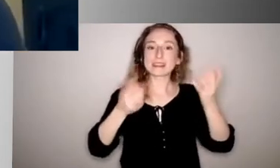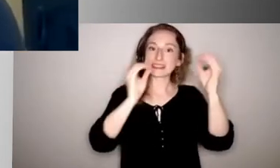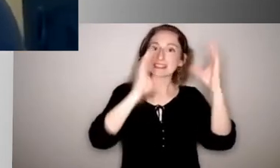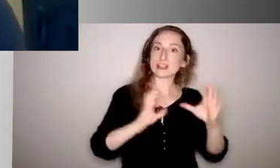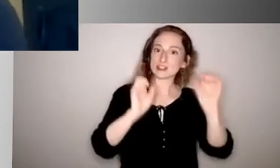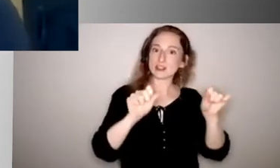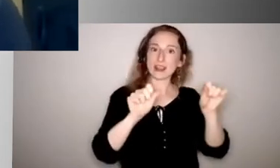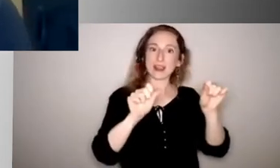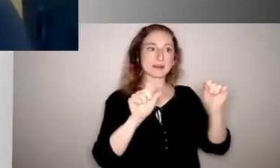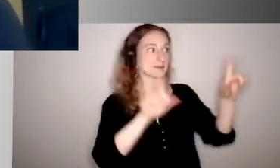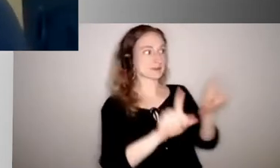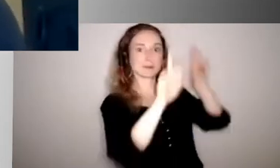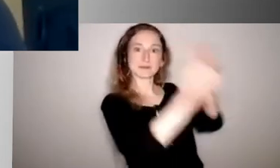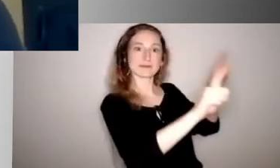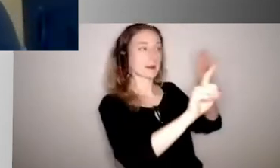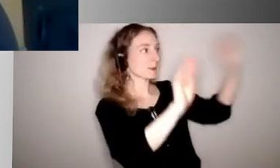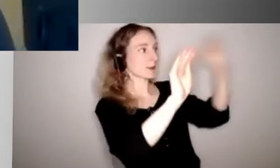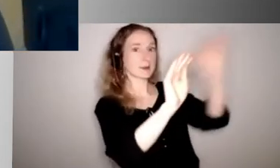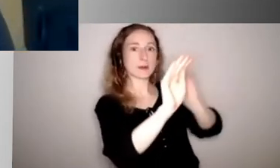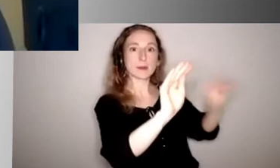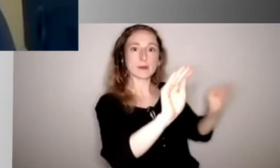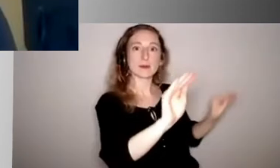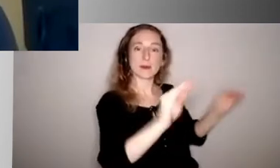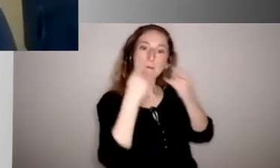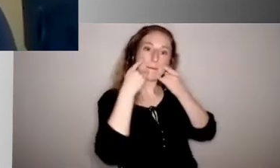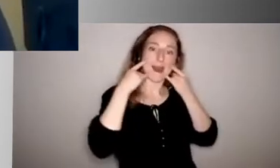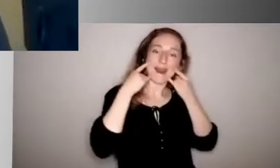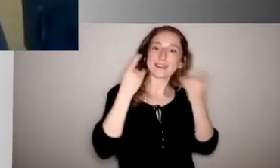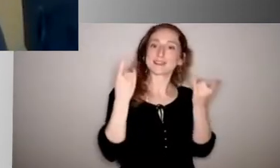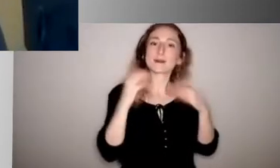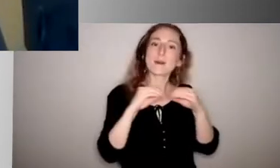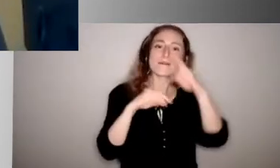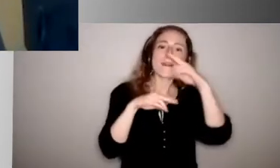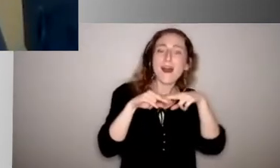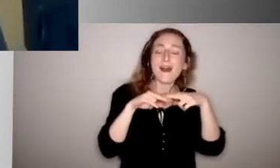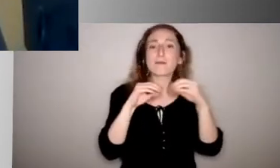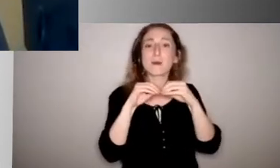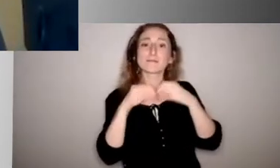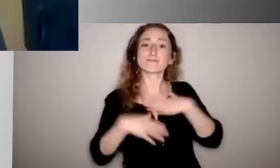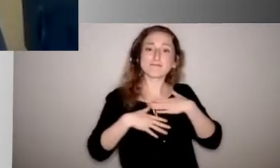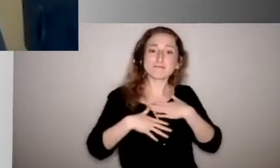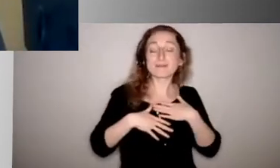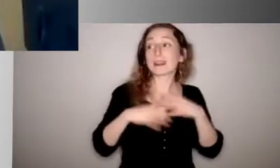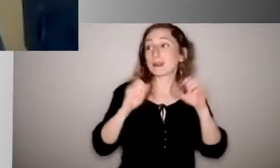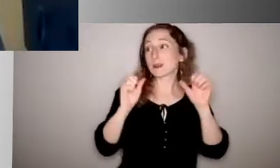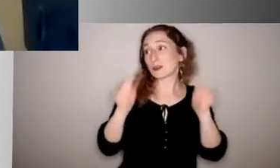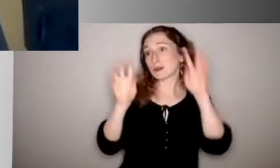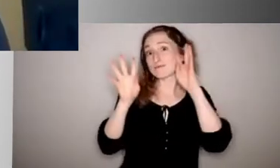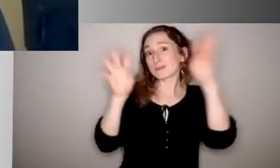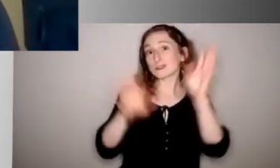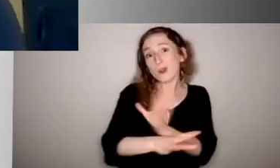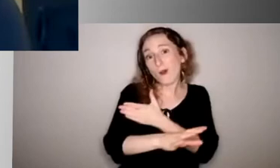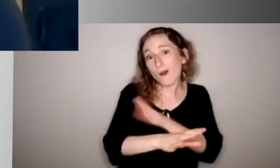masks can be displayed. You can incorporate things through music. You can make a classroom song. You know, for the older students, definitely